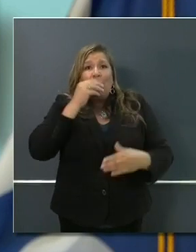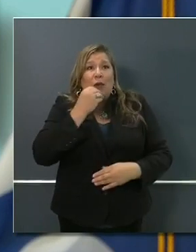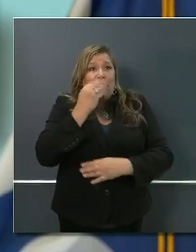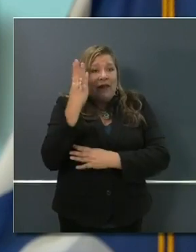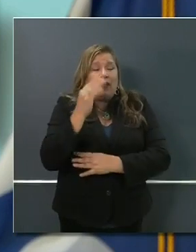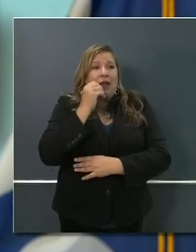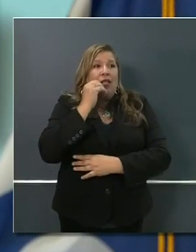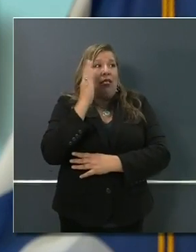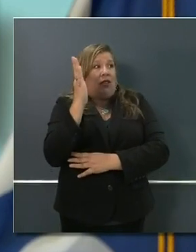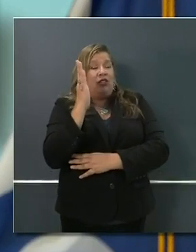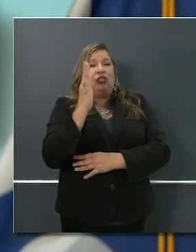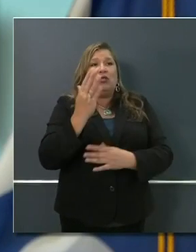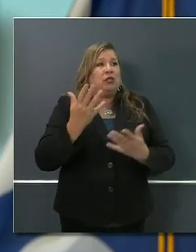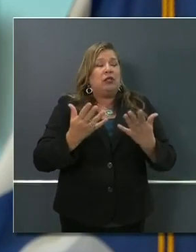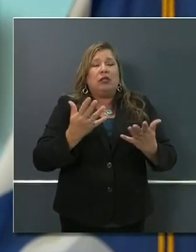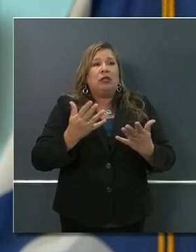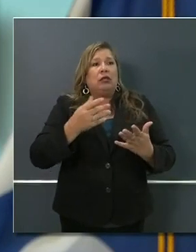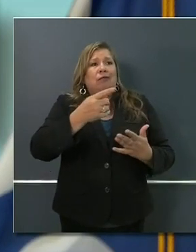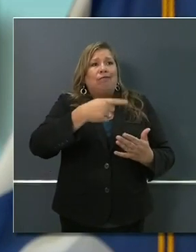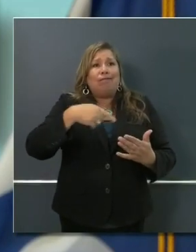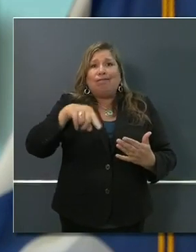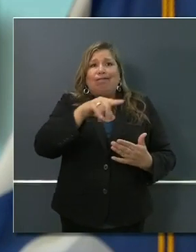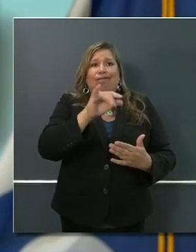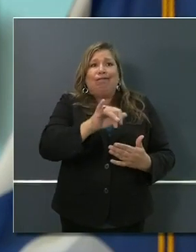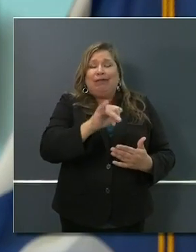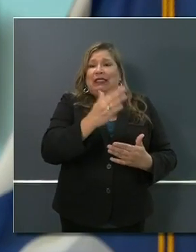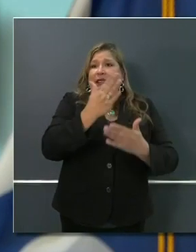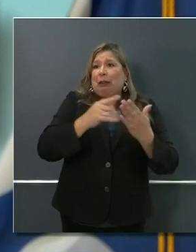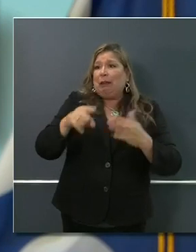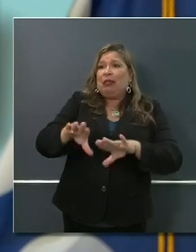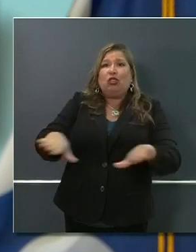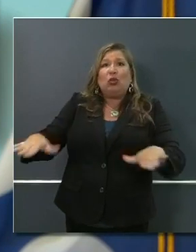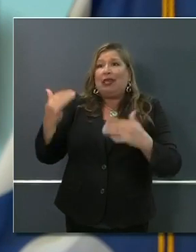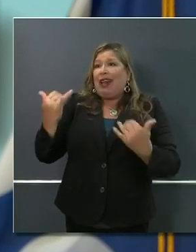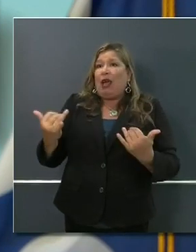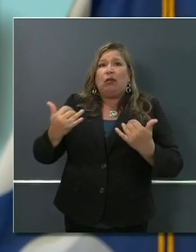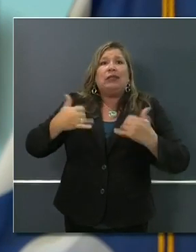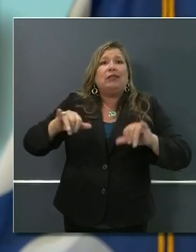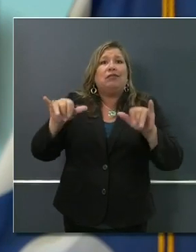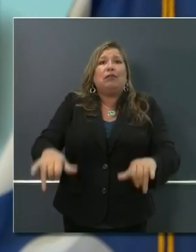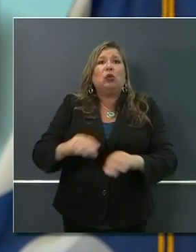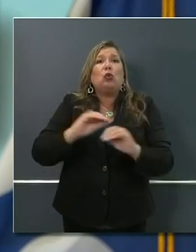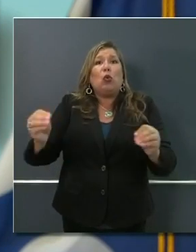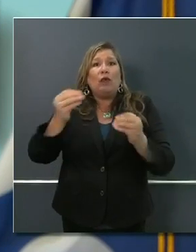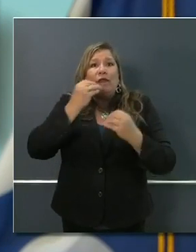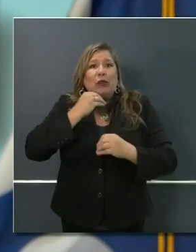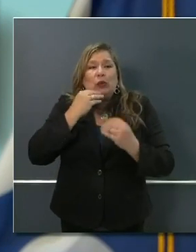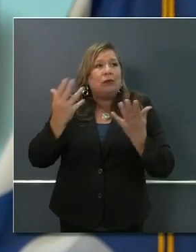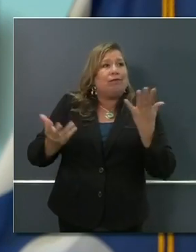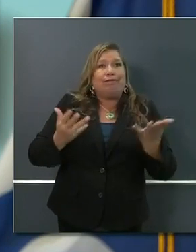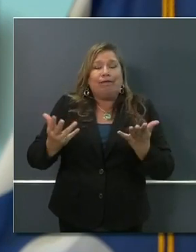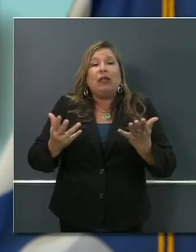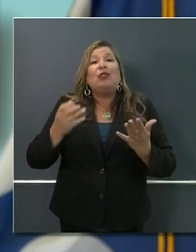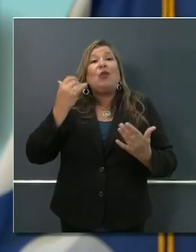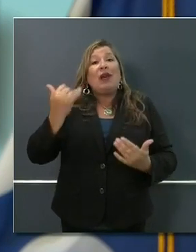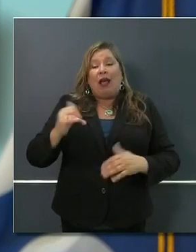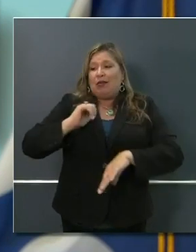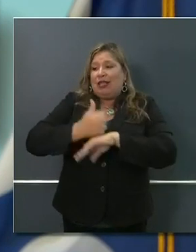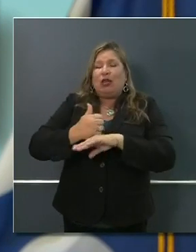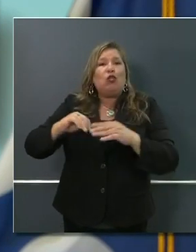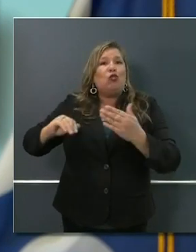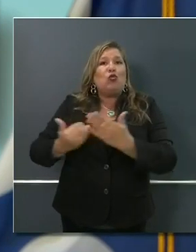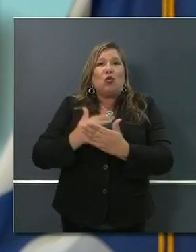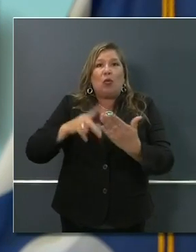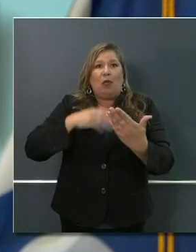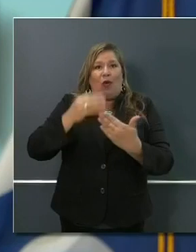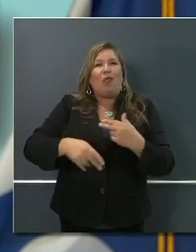providing, in every case, those meals. And so this pandemic EBT program will make available